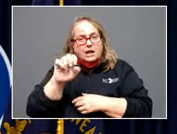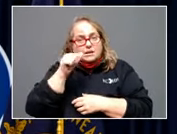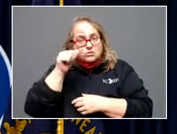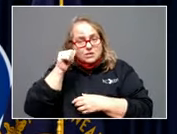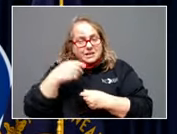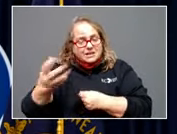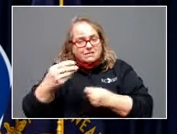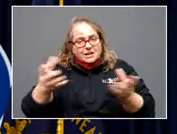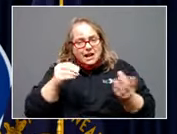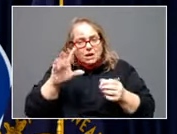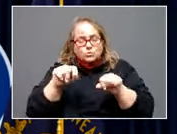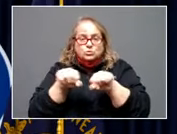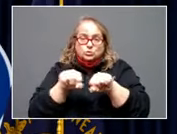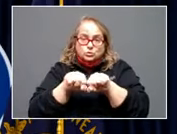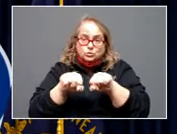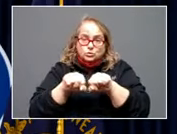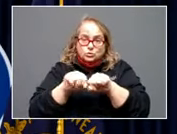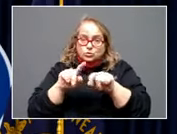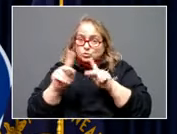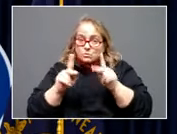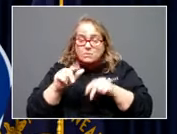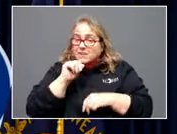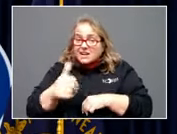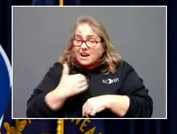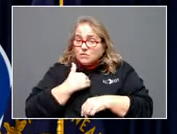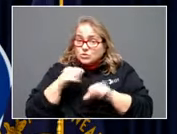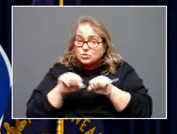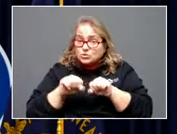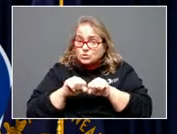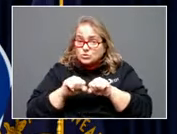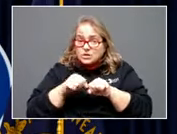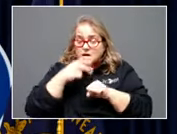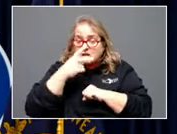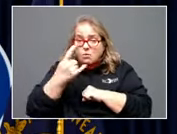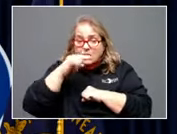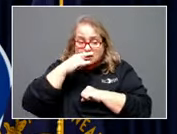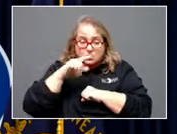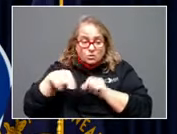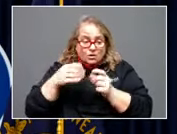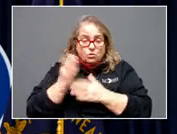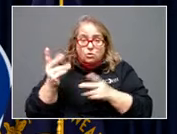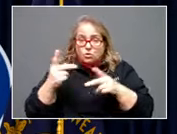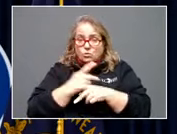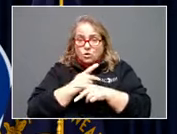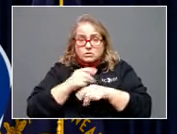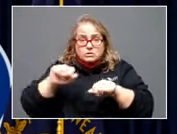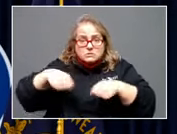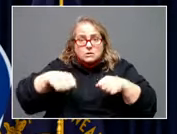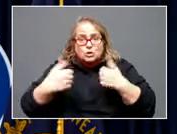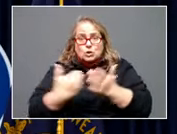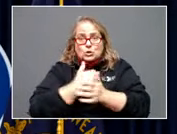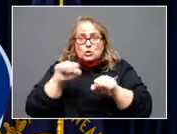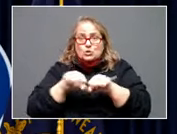shoes to people that didn't have them. I saw a kid that had been through the worst throw on a new pair of shoes and run around and jump